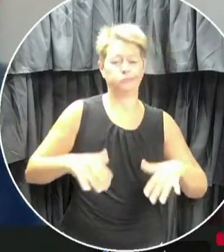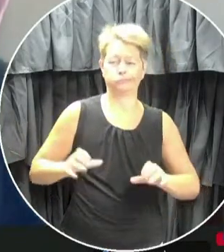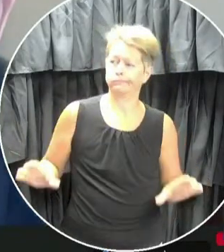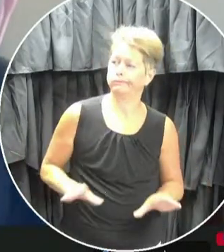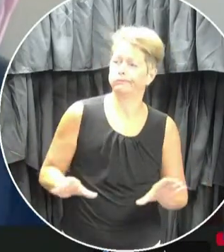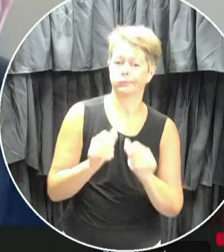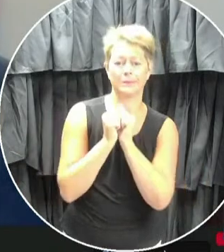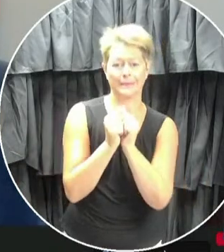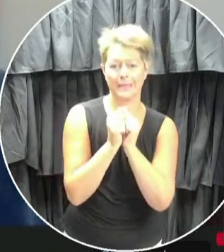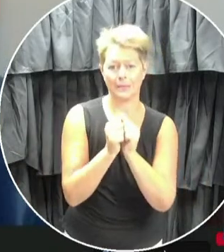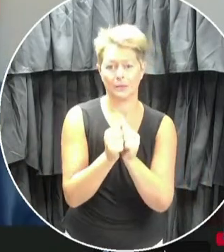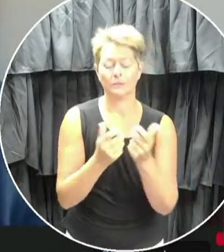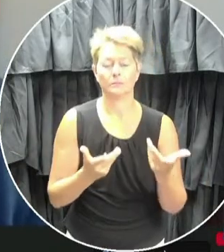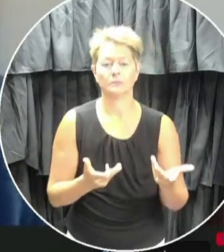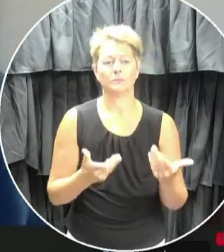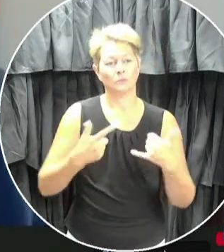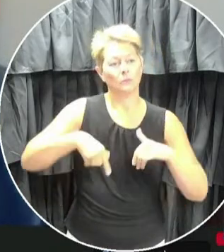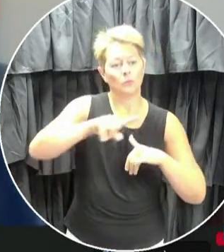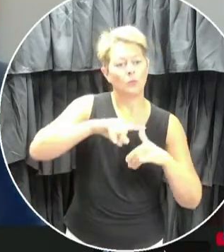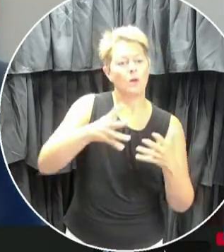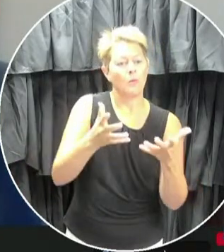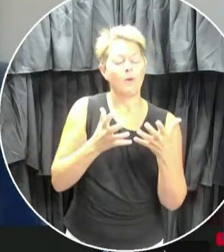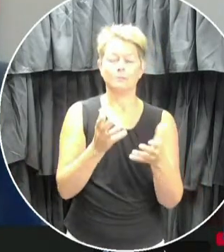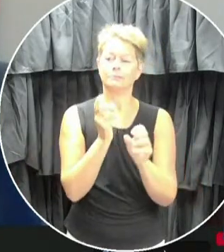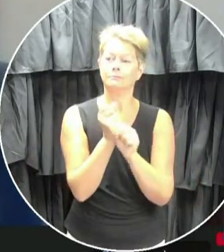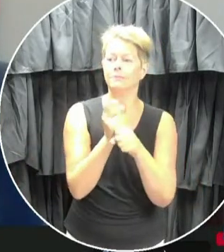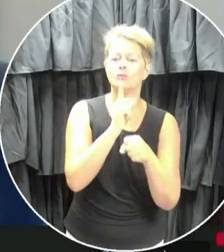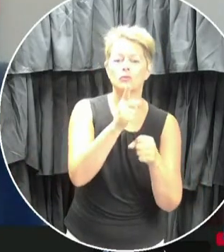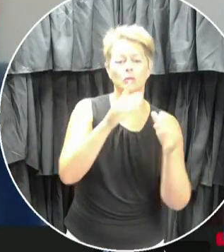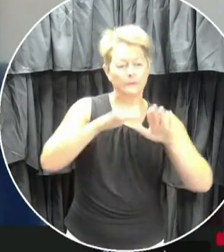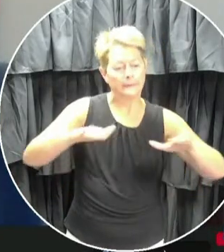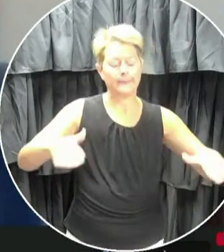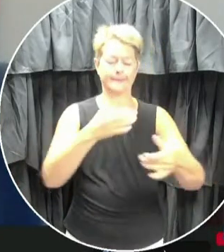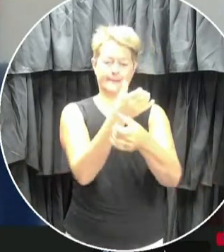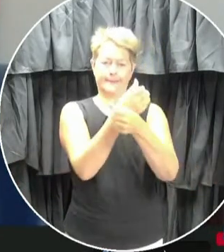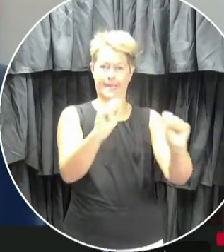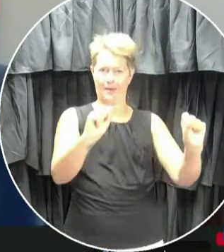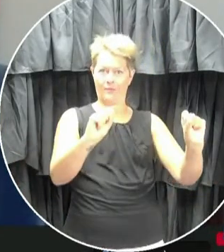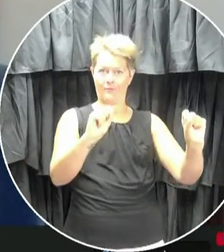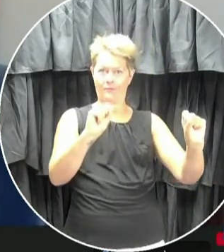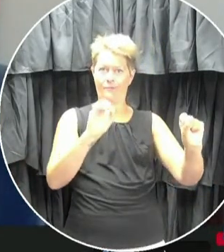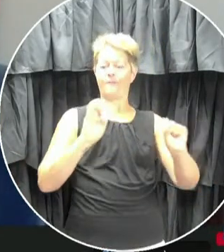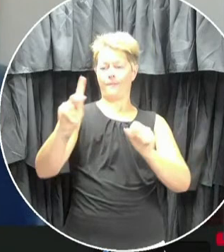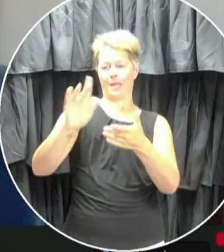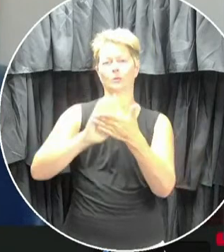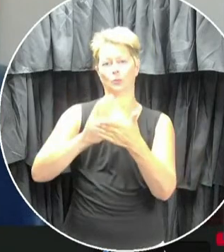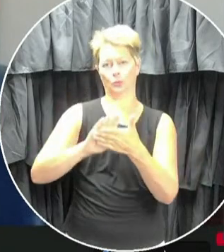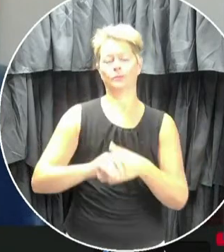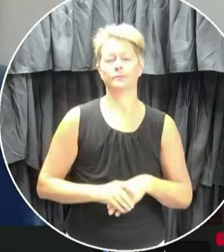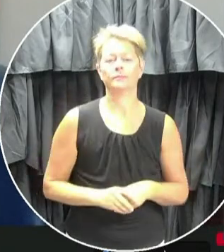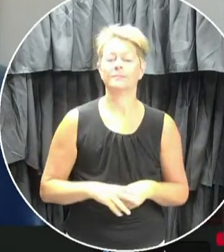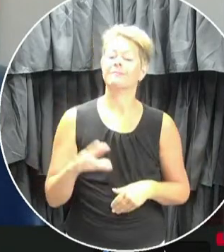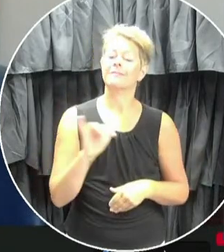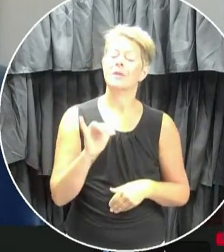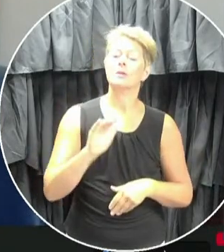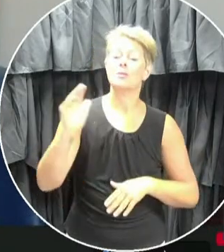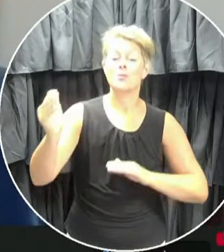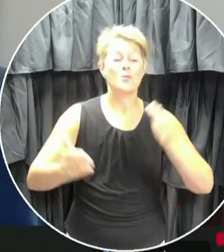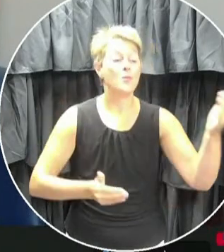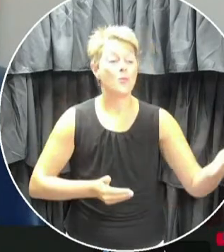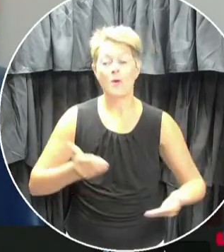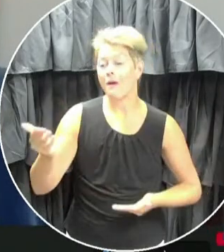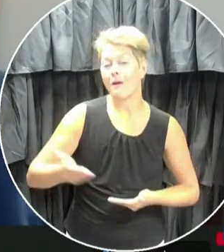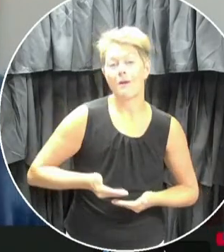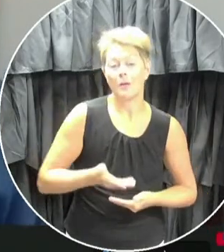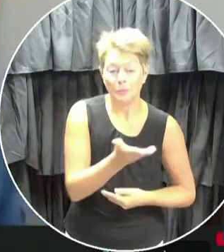in education to take care and make sure that our children are safe as we do move forward. I also welcome those people that are watching